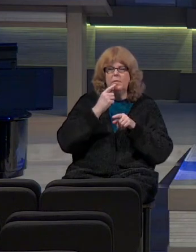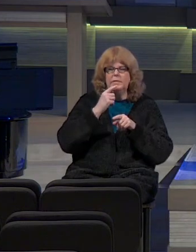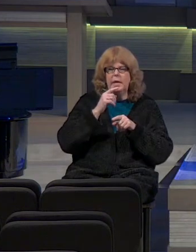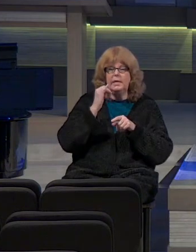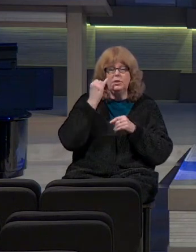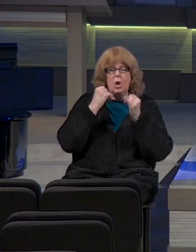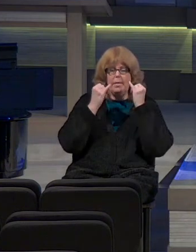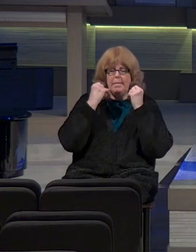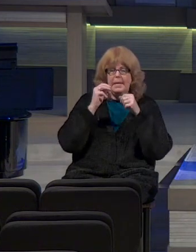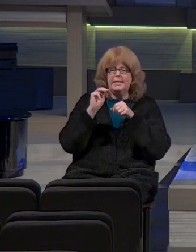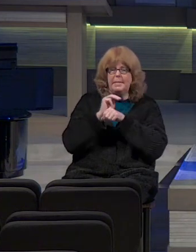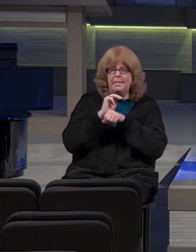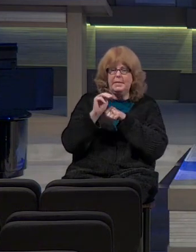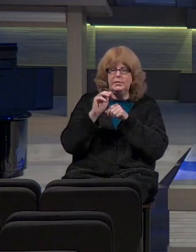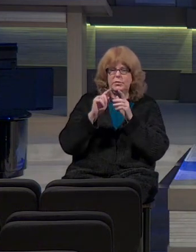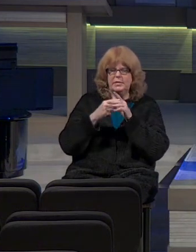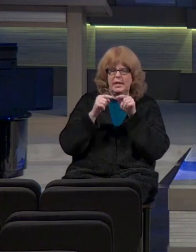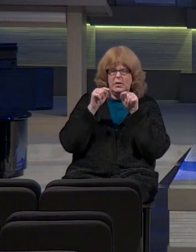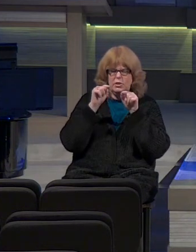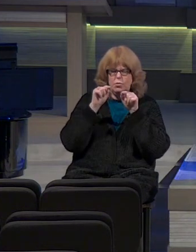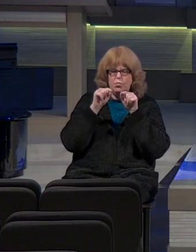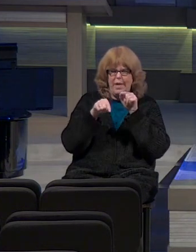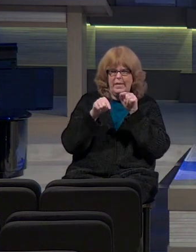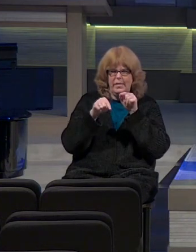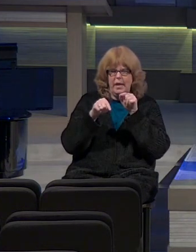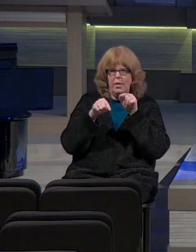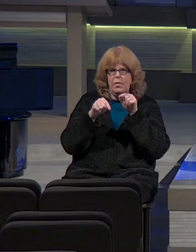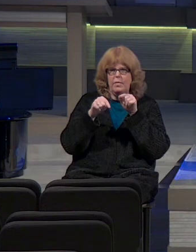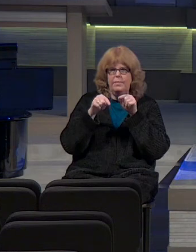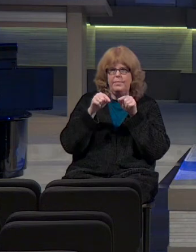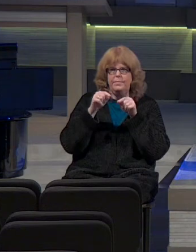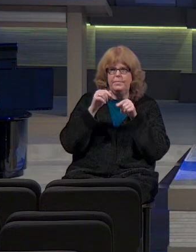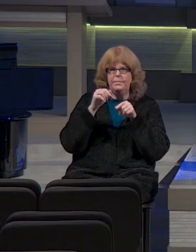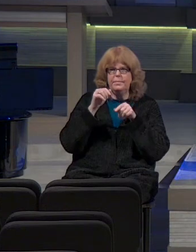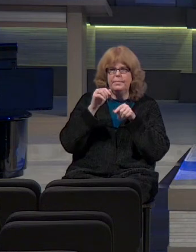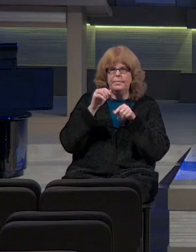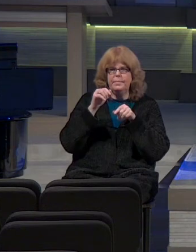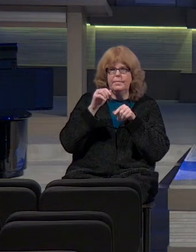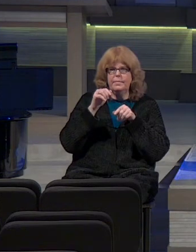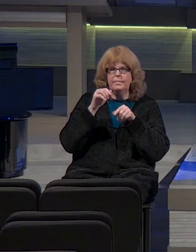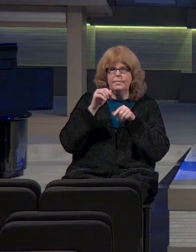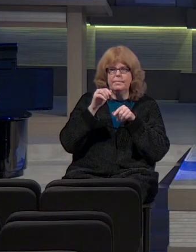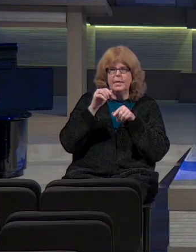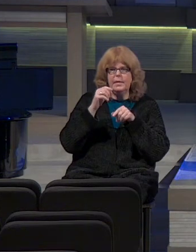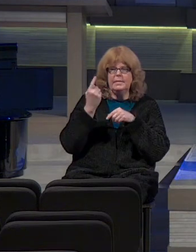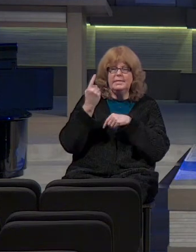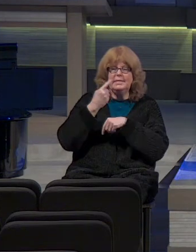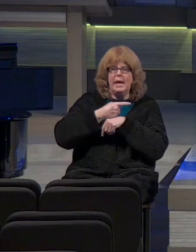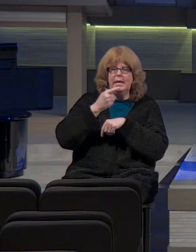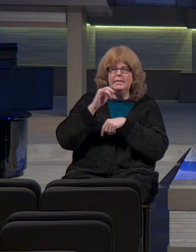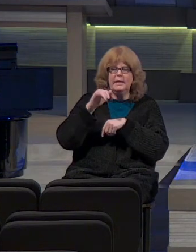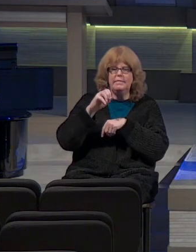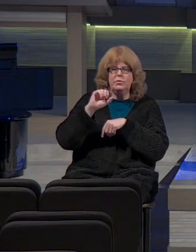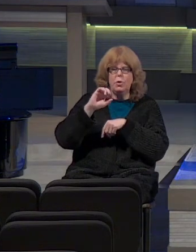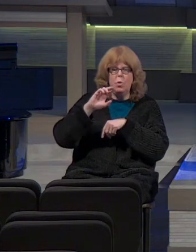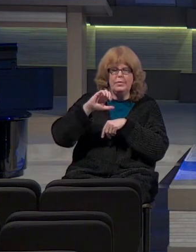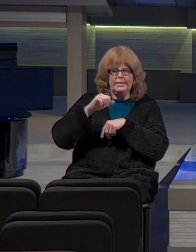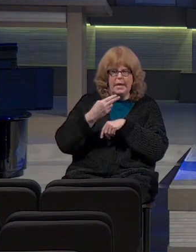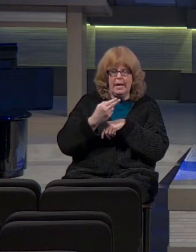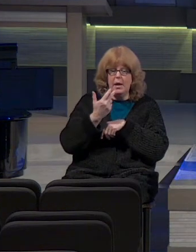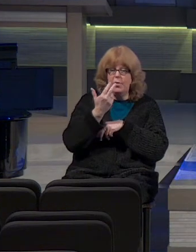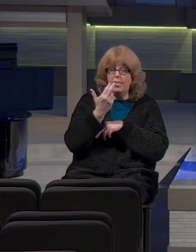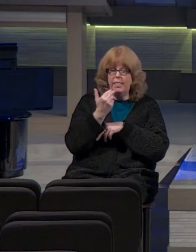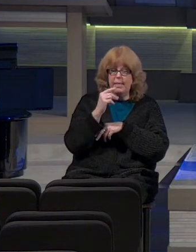ministry begins, as was said right here, in the days of Josiah in the